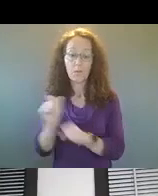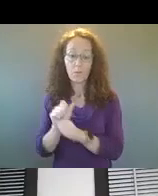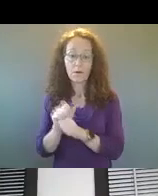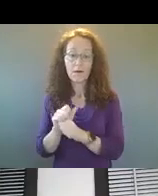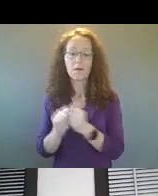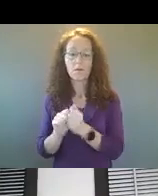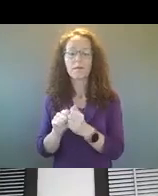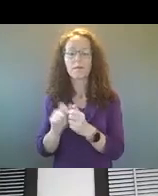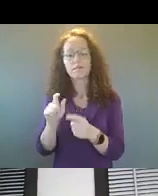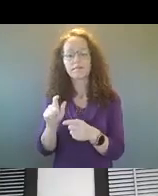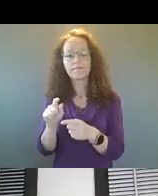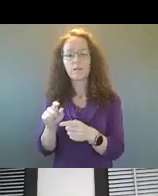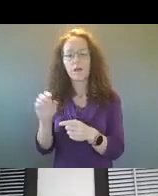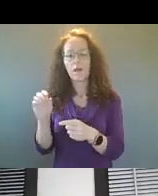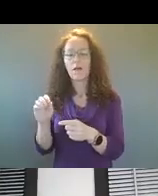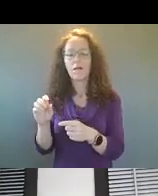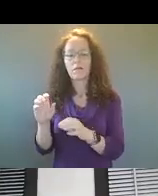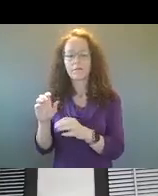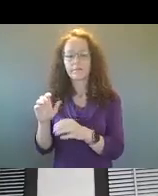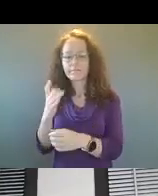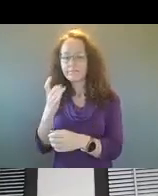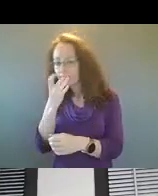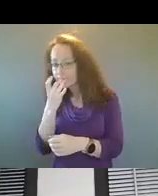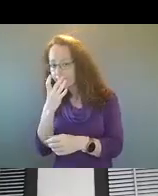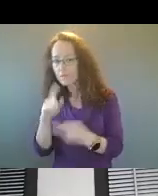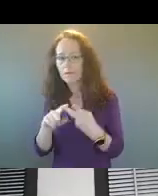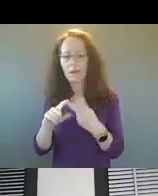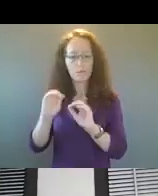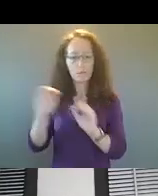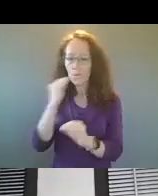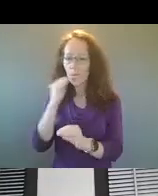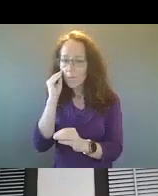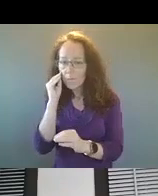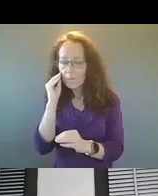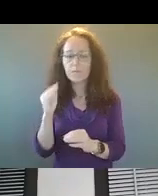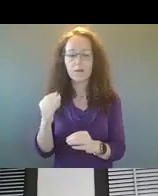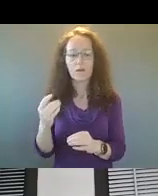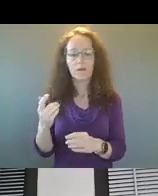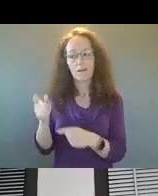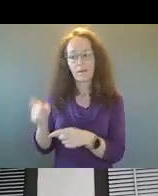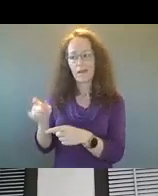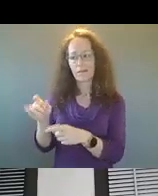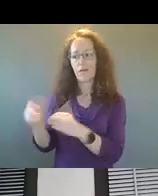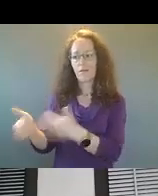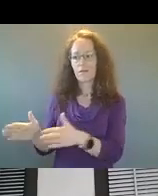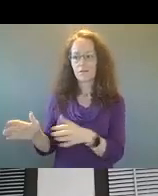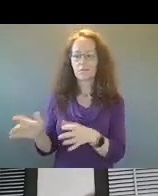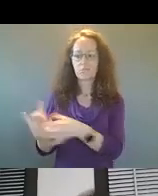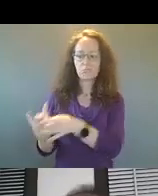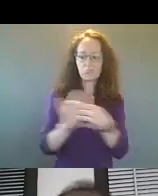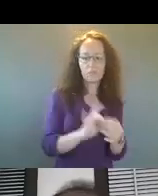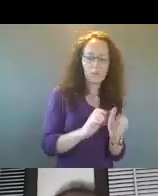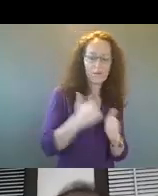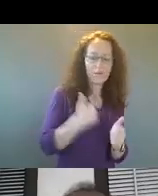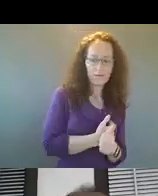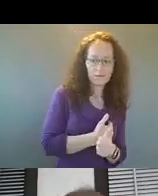to homelessness, so that work lives outside of the Office of Violence Prevention, but we do coordinate very closely with them, and that work is directed by our Deputy Director in the Health